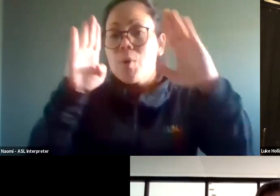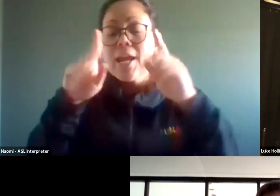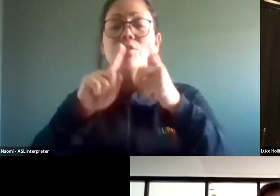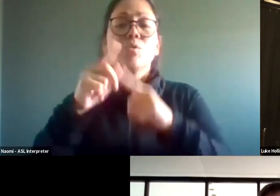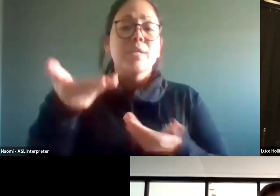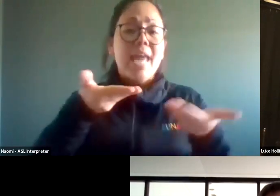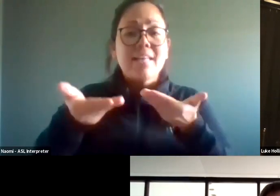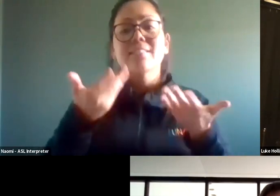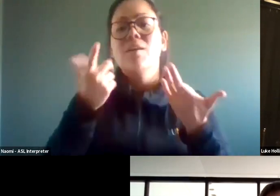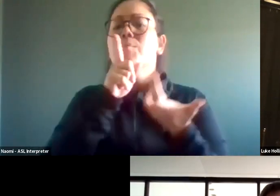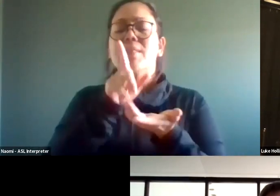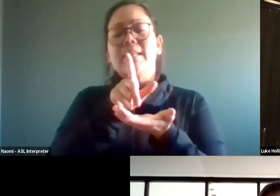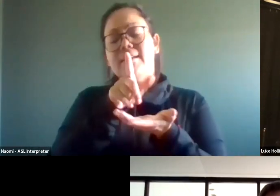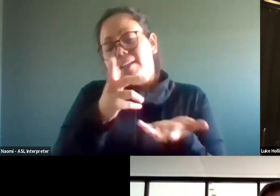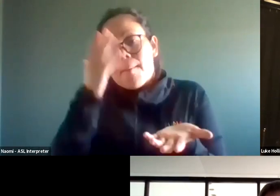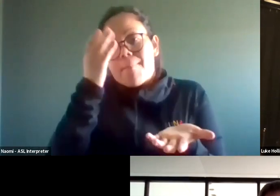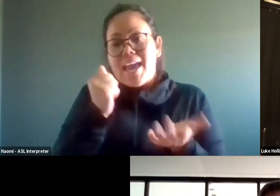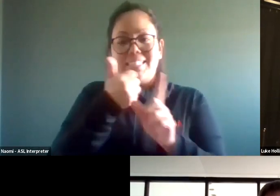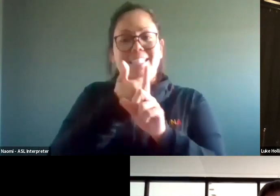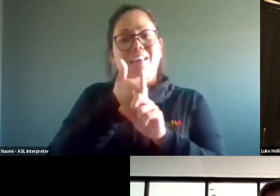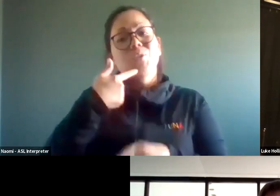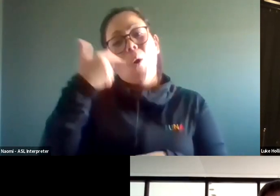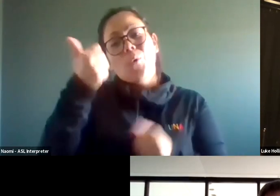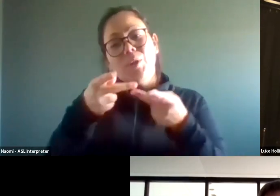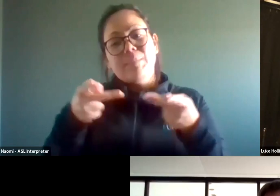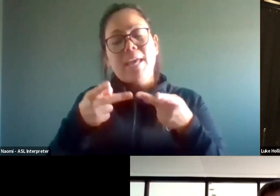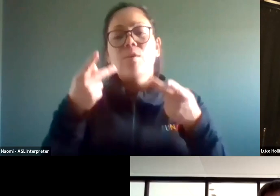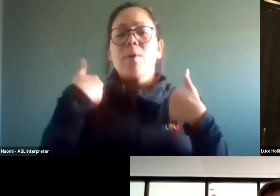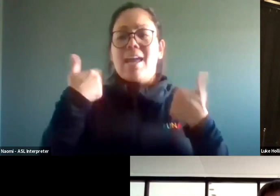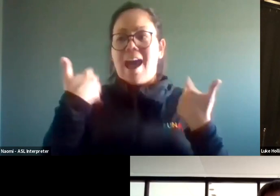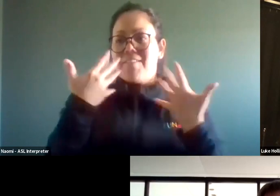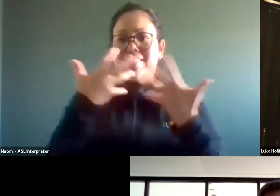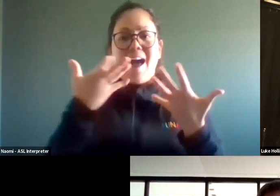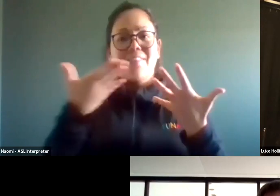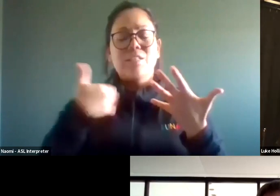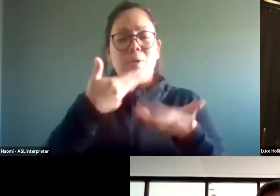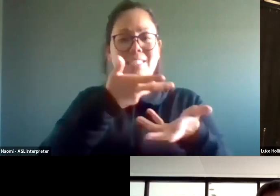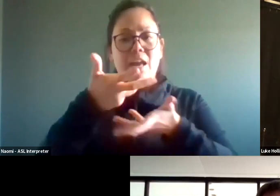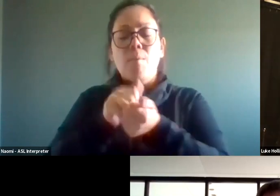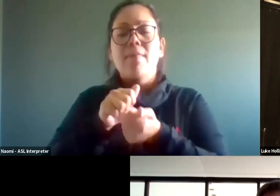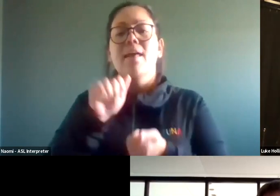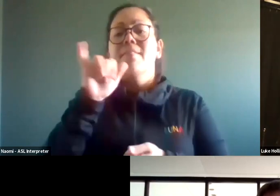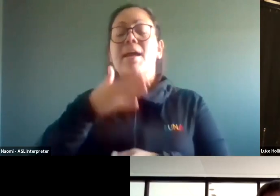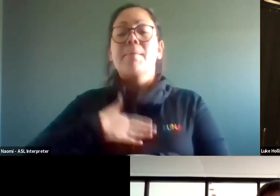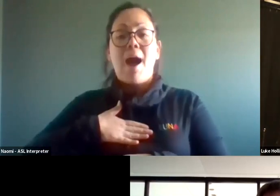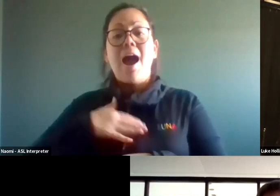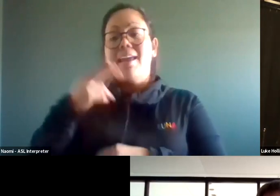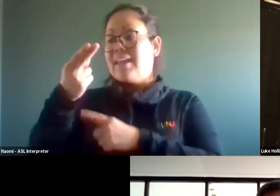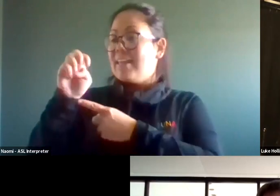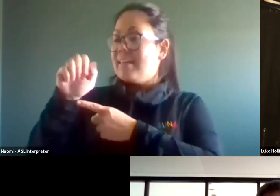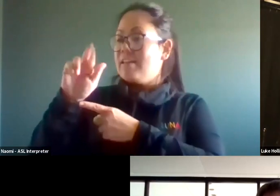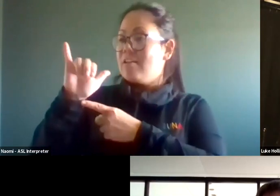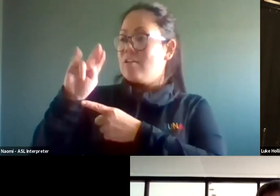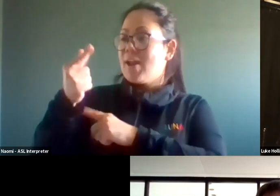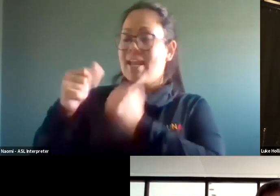that. Um, you know, again, because it's an older space, there's a lot of other things we're dealing with. Um, my hearing assist system is not where it needs to be.